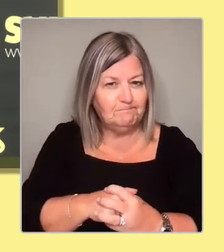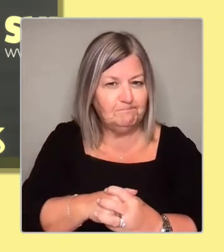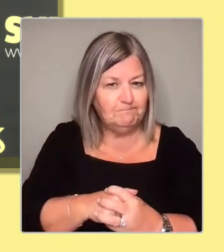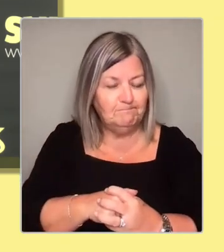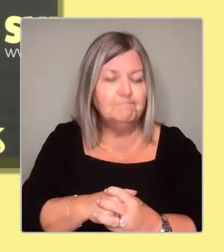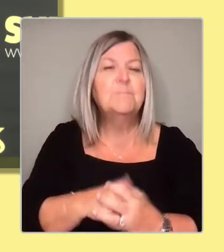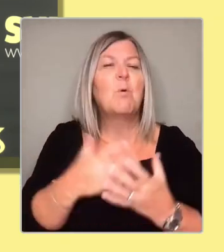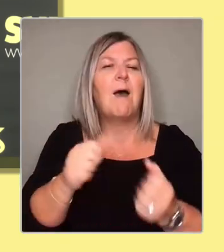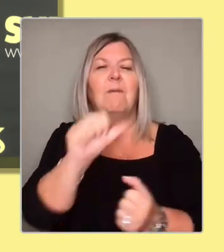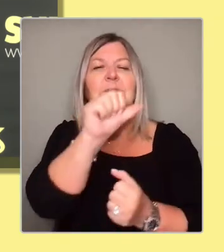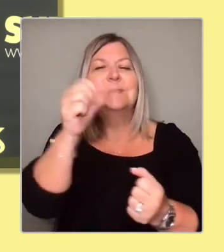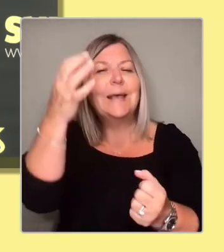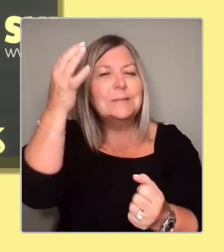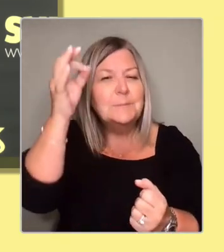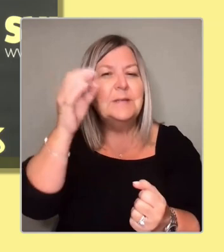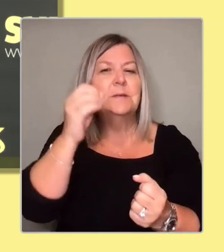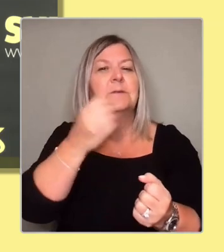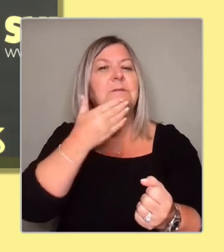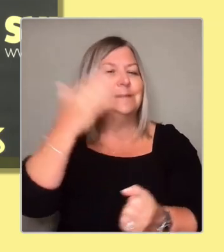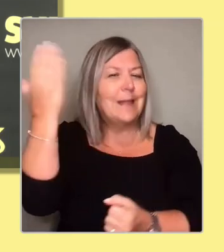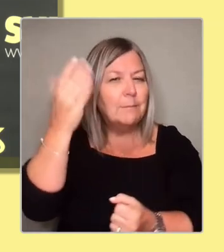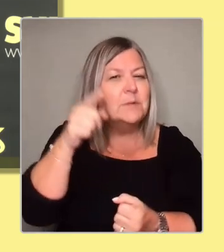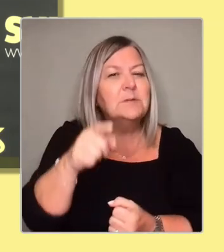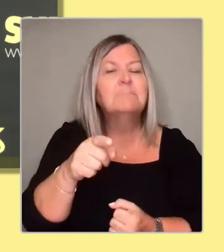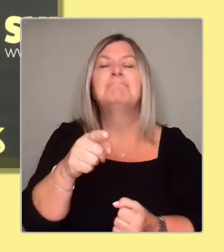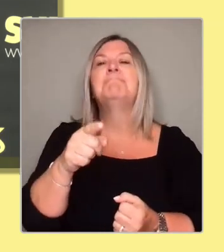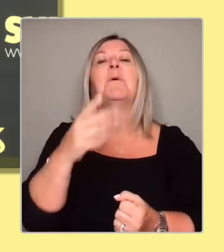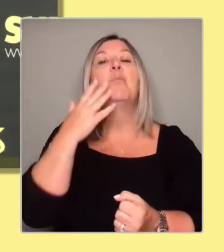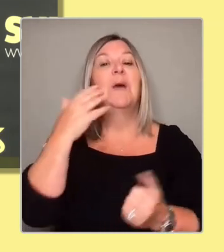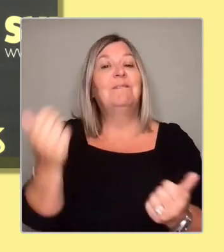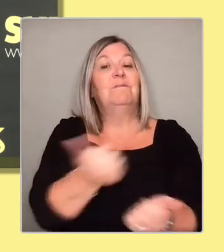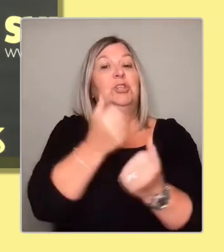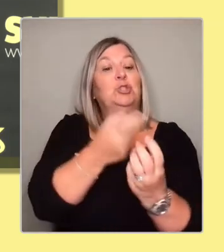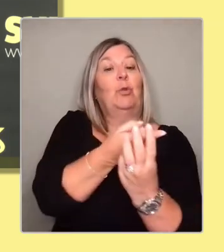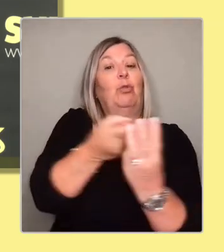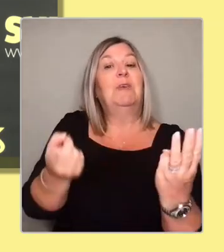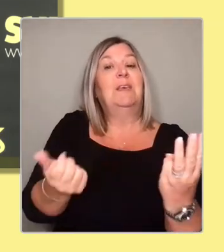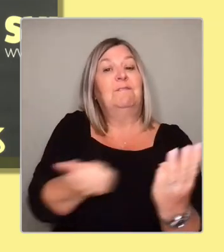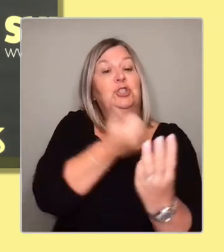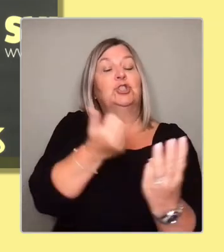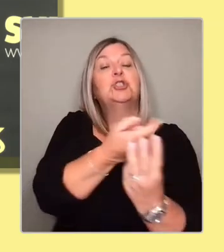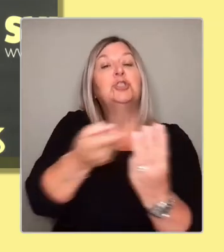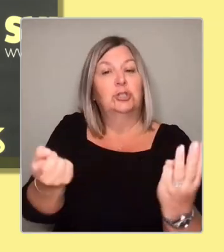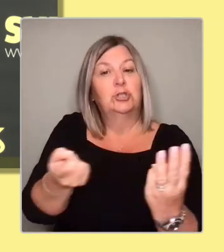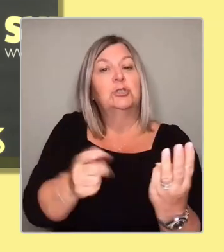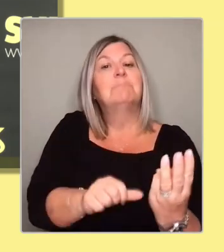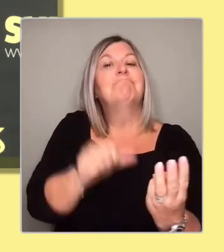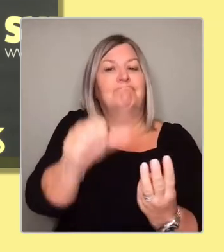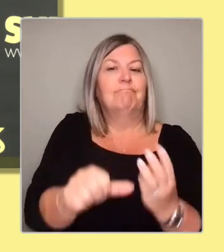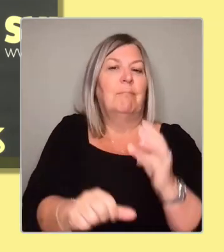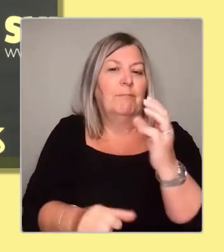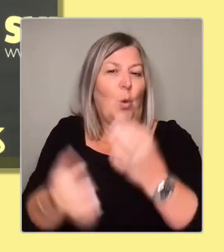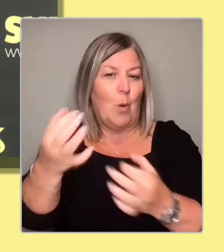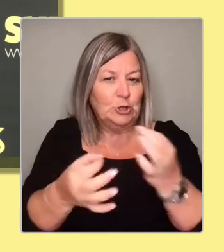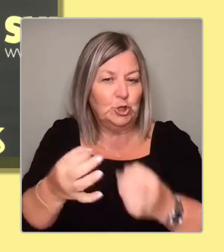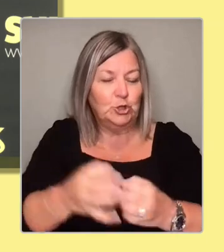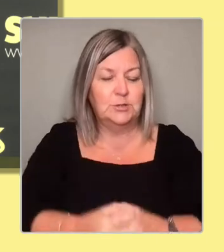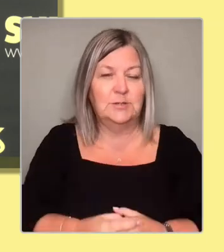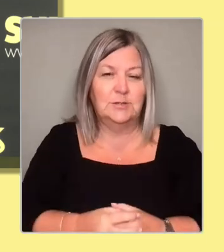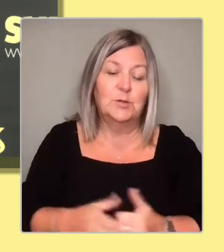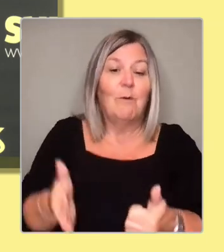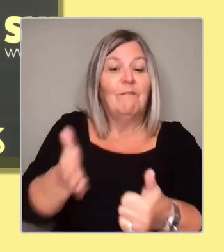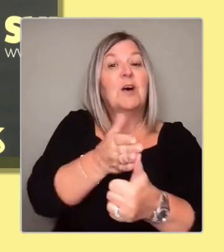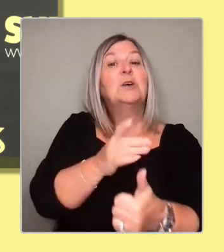Once that's completed, then we'll come to questions. So tonight, the first speaker with us is Hamza.